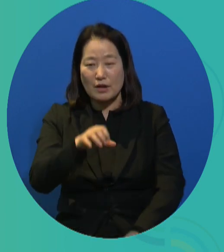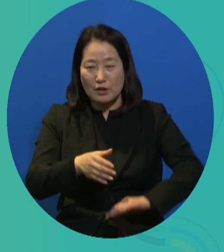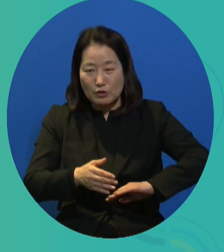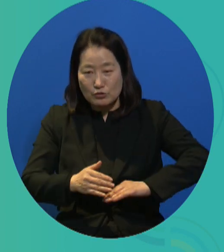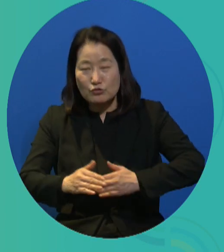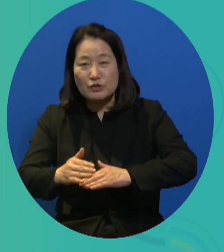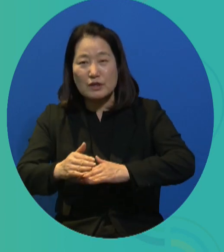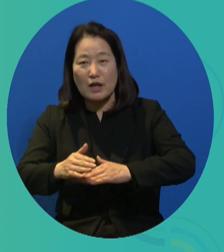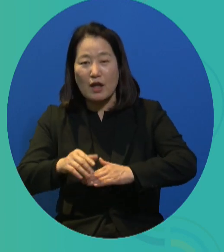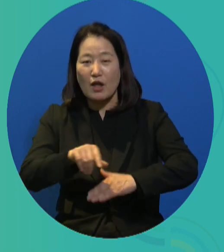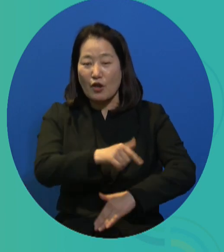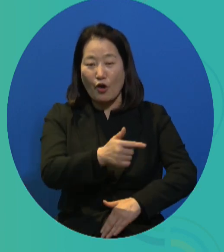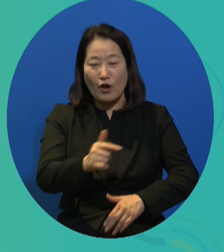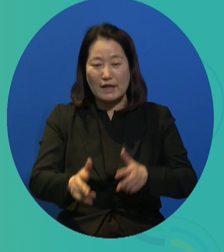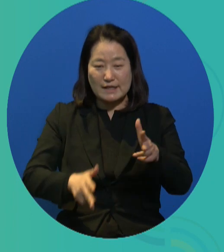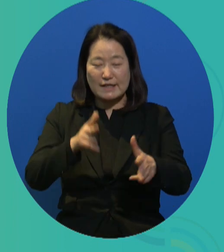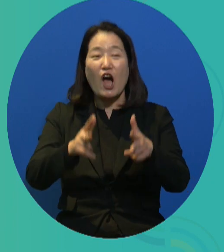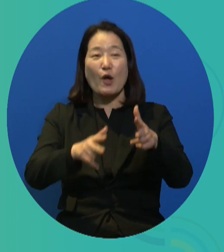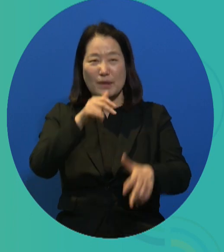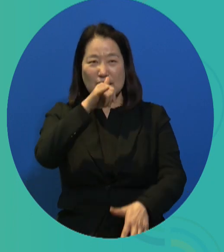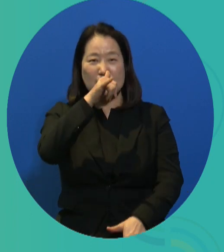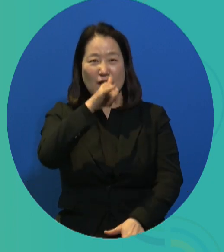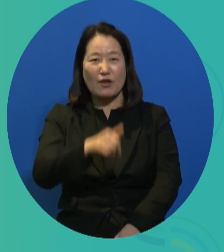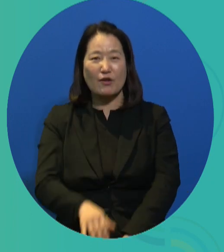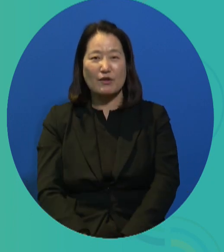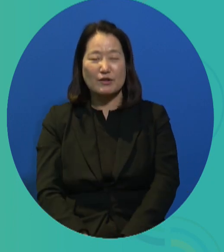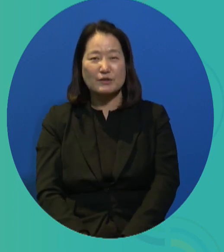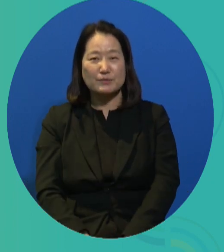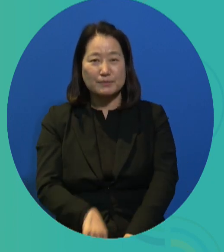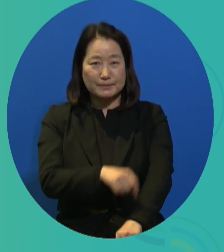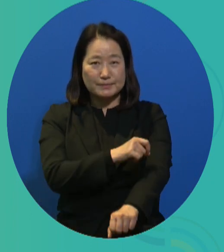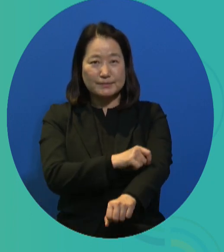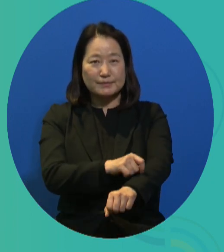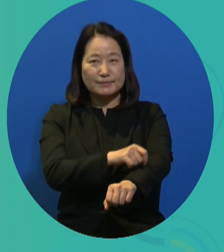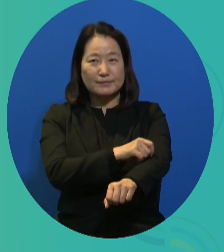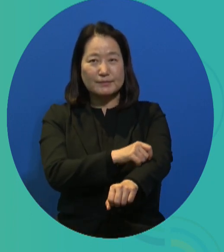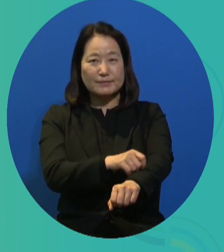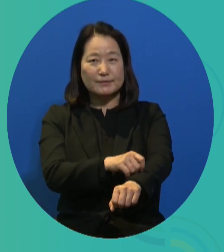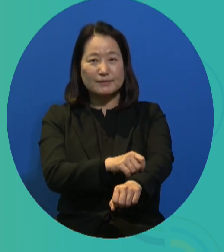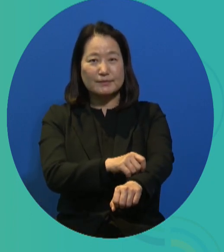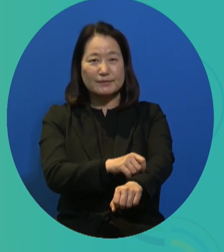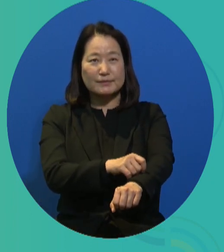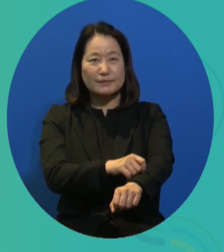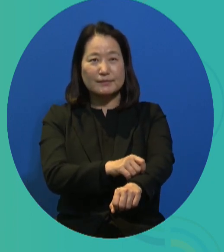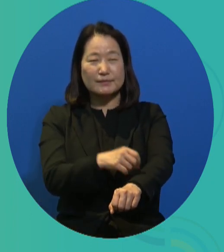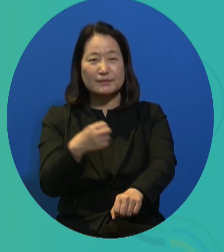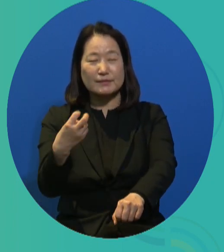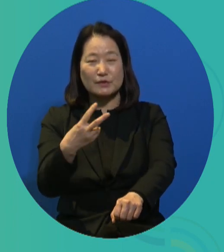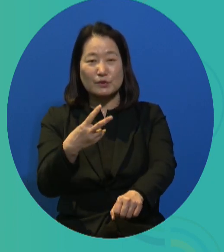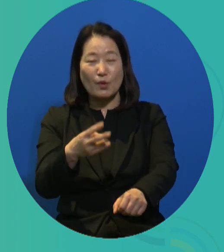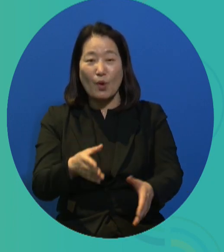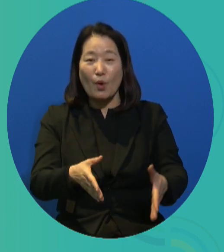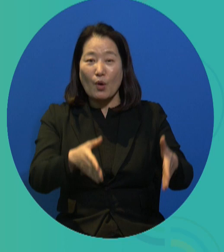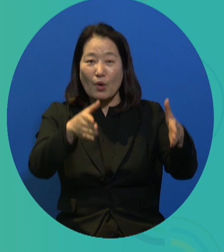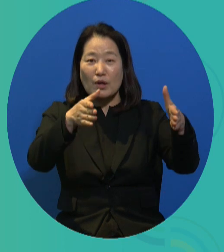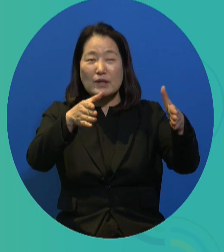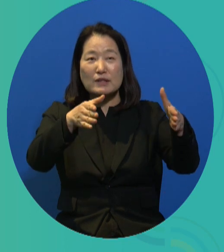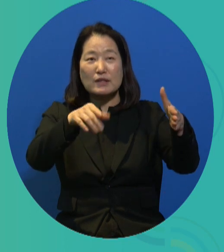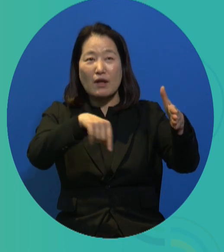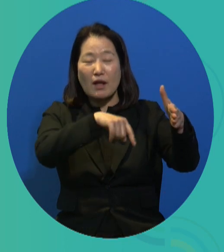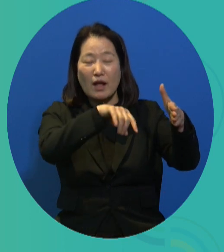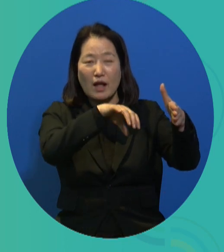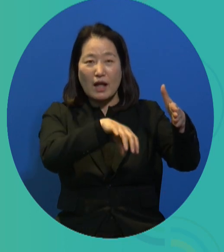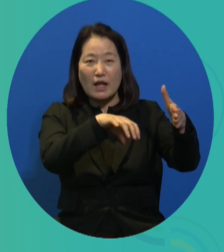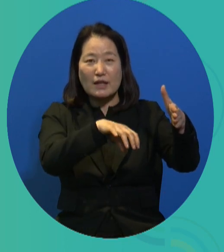for example, Seoul has a lot of different programs aimed for persons with disabilities. For